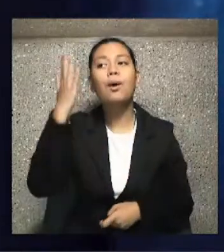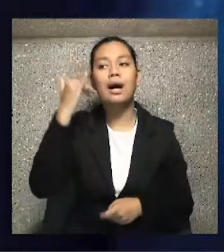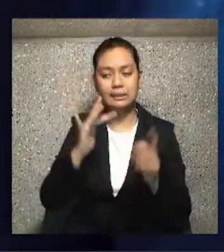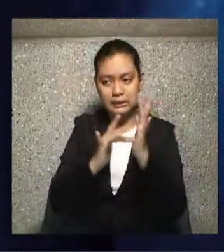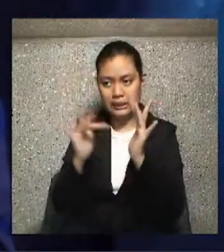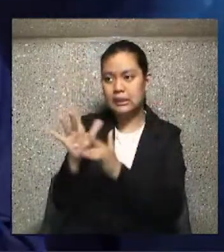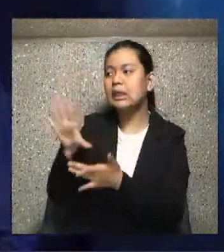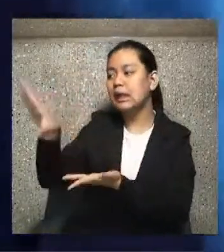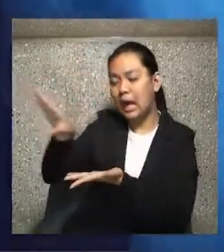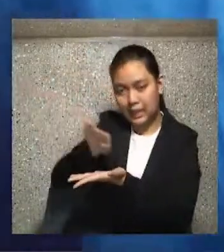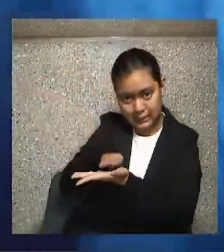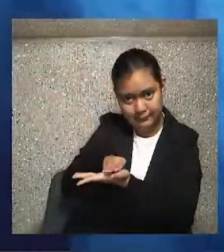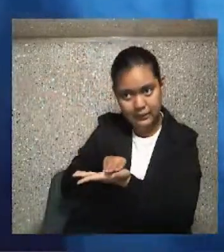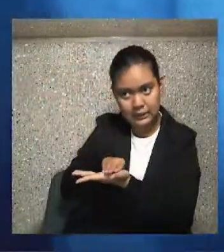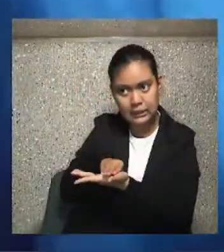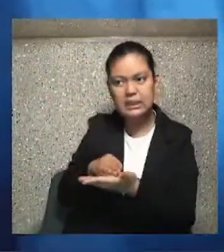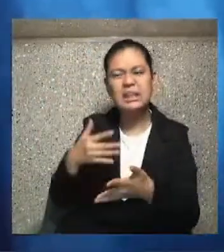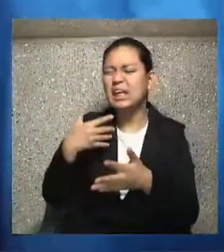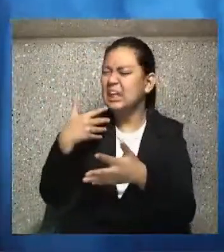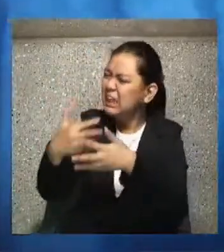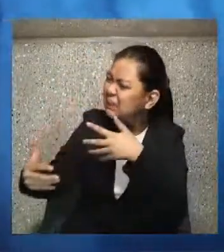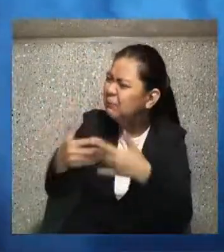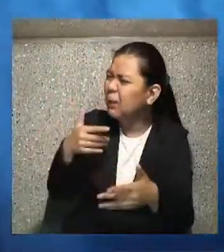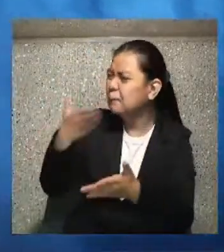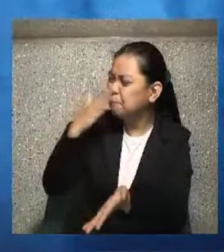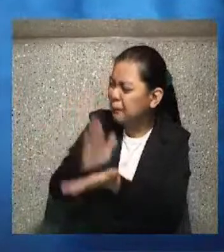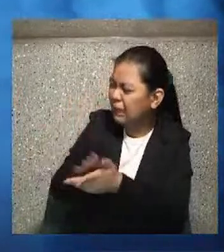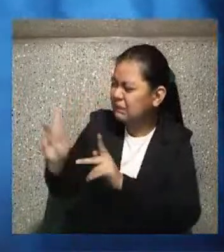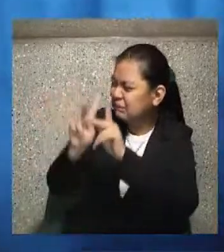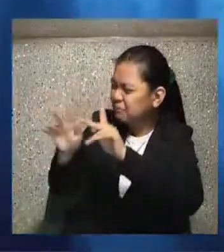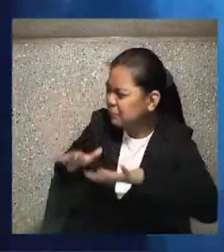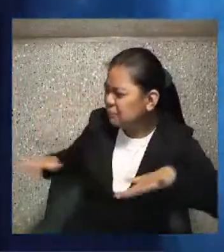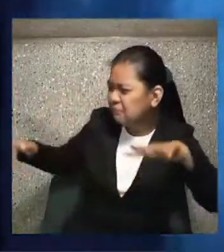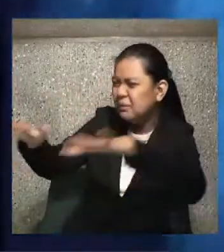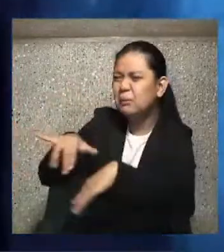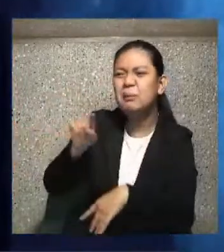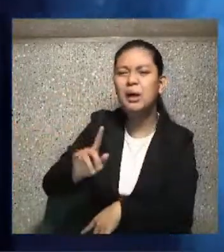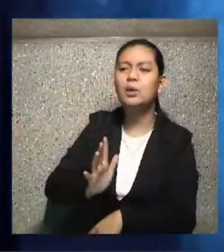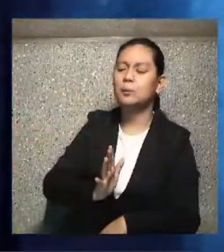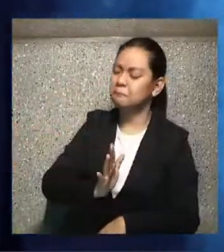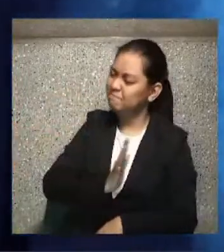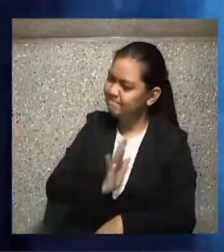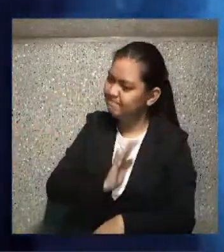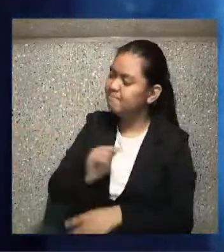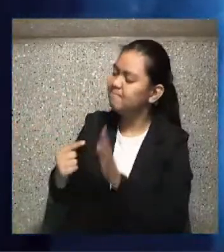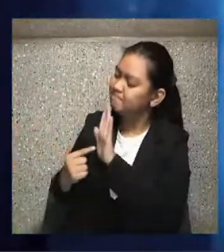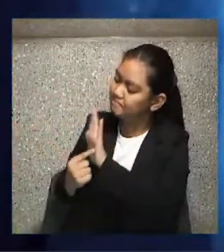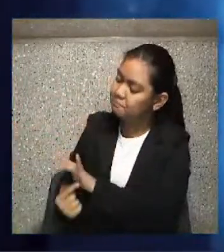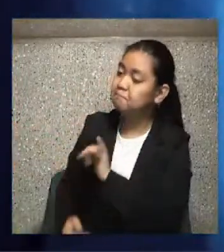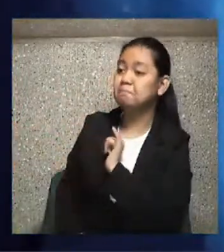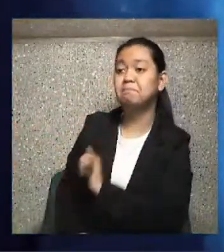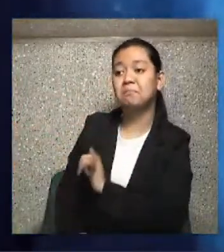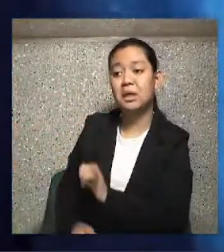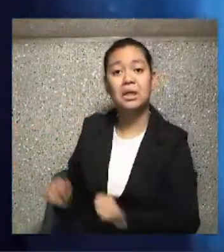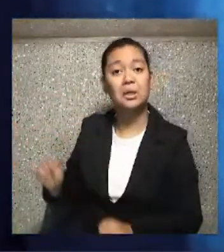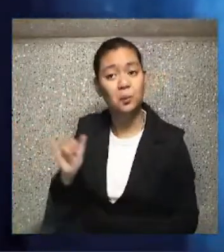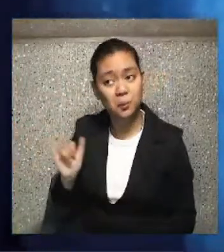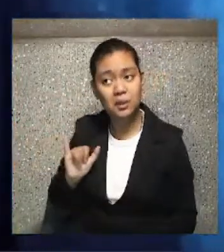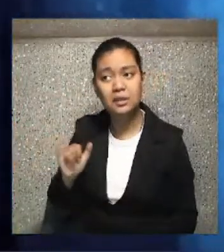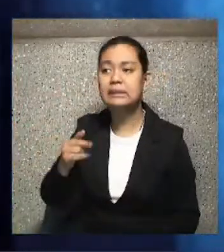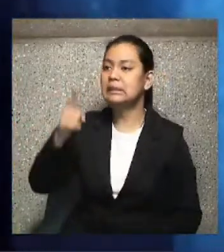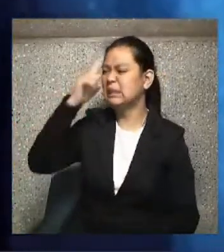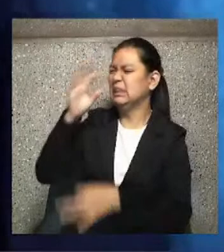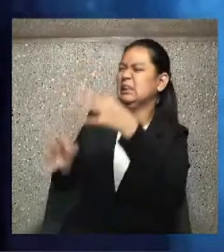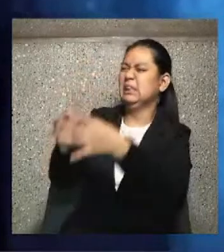deeper and did the more difficult thing. Bring out the best. I Lord, when I'm having those negative mental judgments today and they're coming to